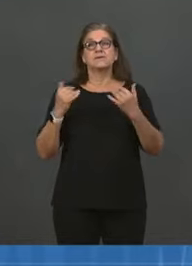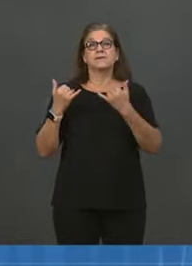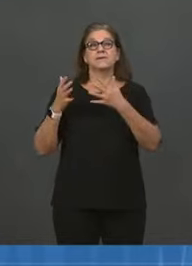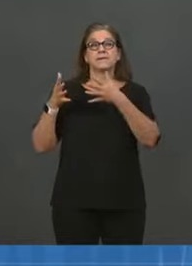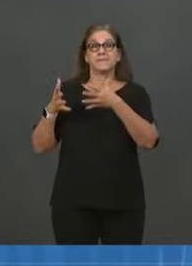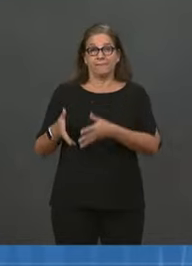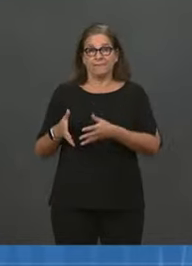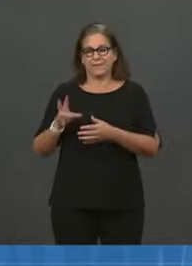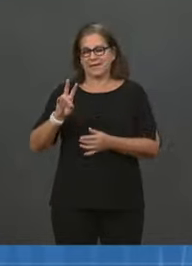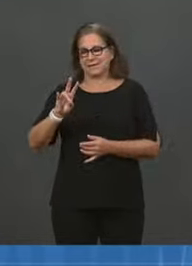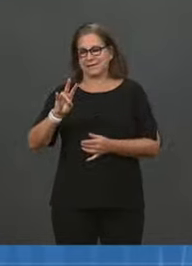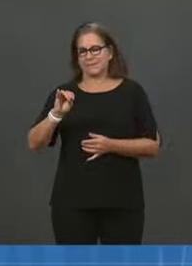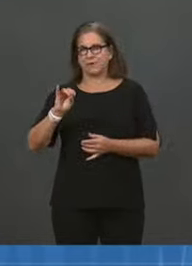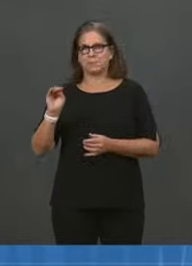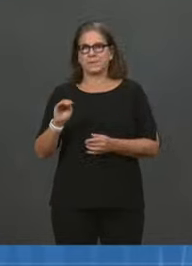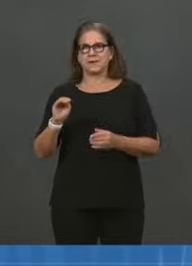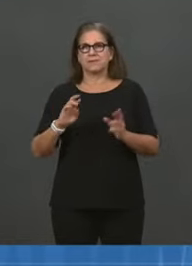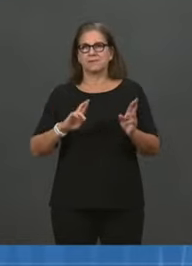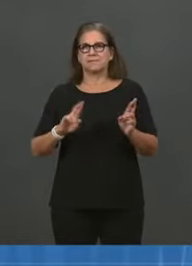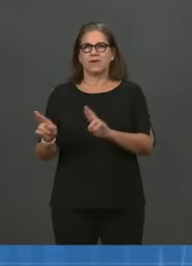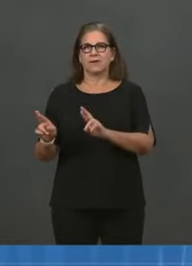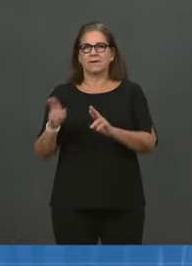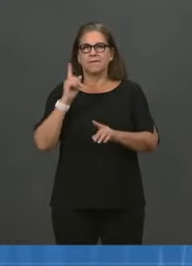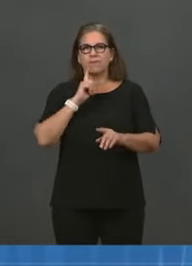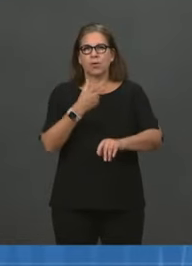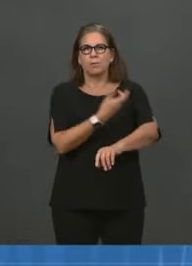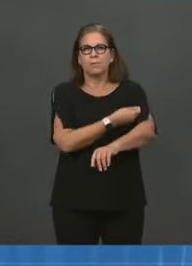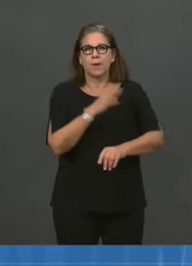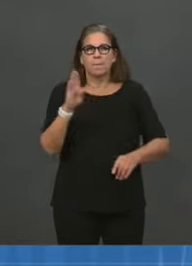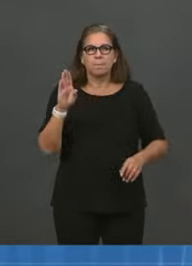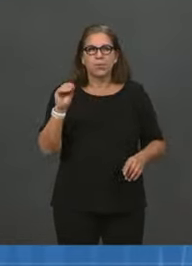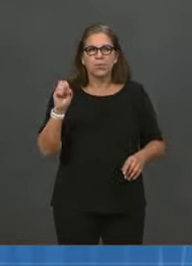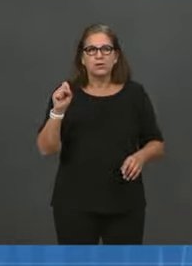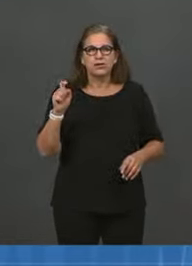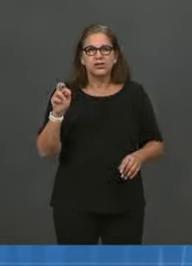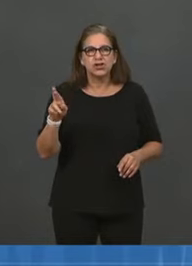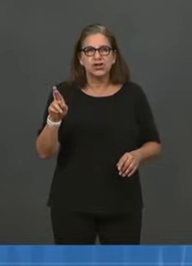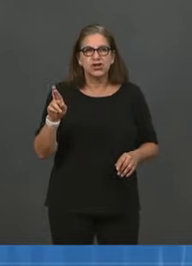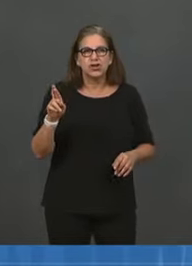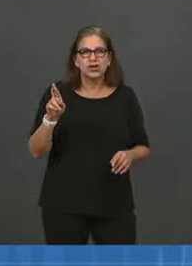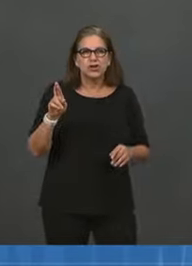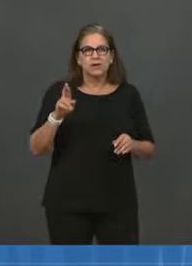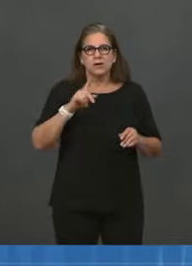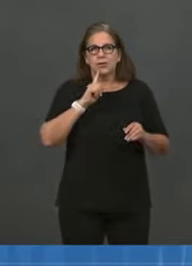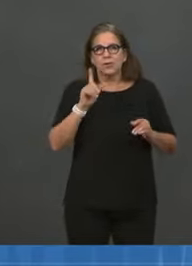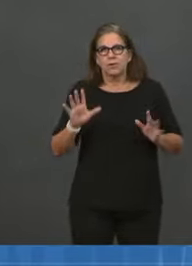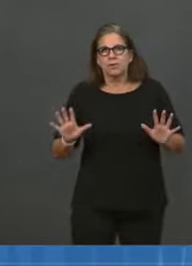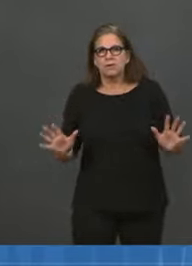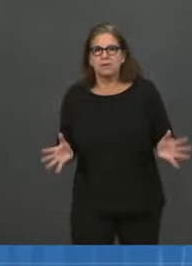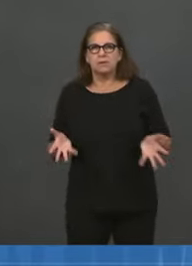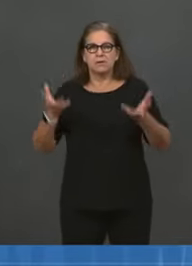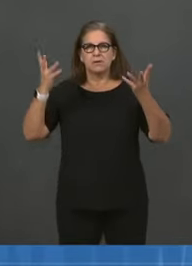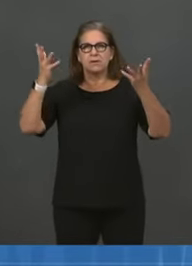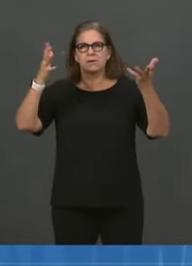Booster shots provide enhanced protection and are a significant step forward in our fight against the virus.